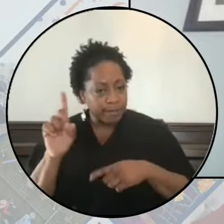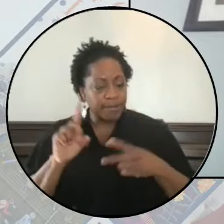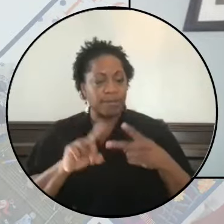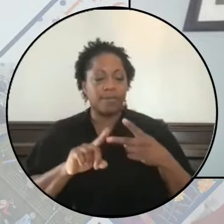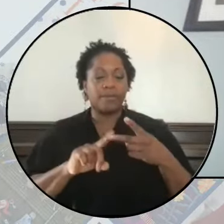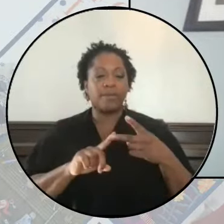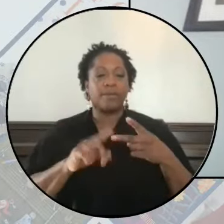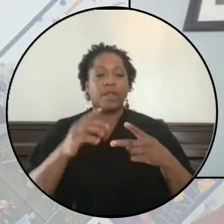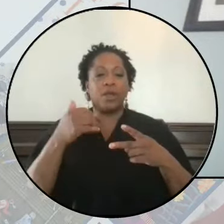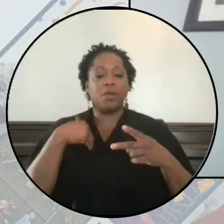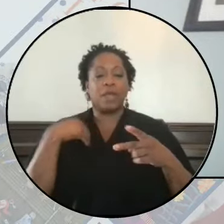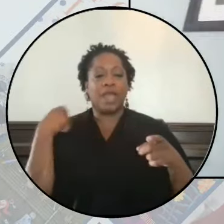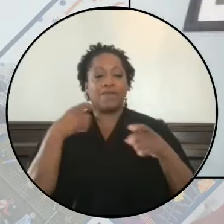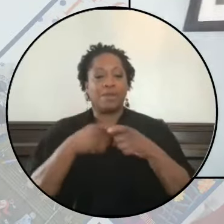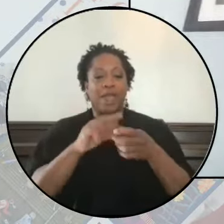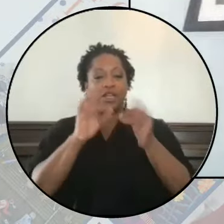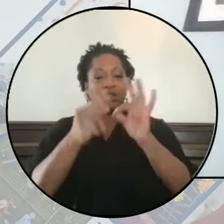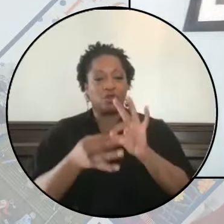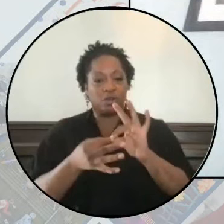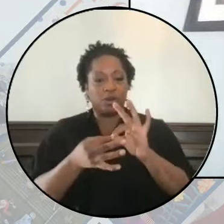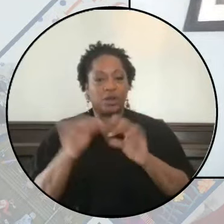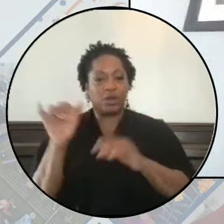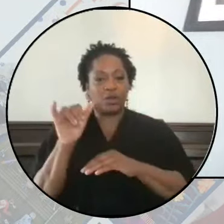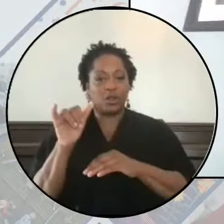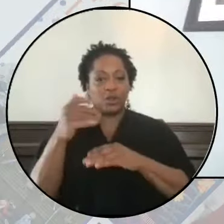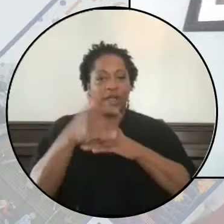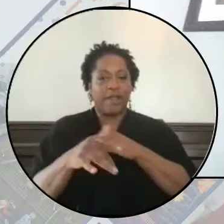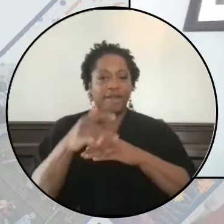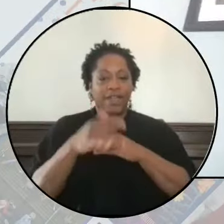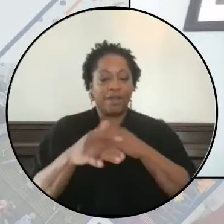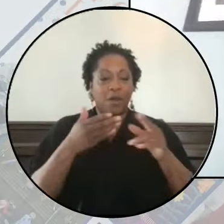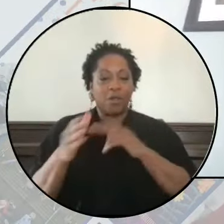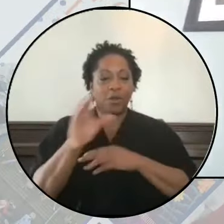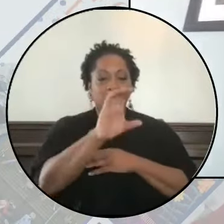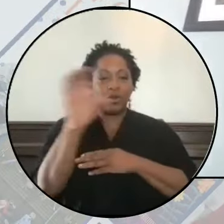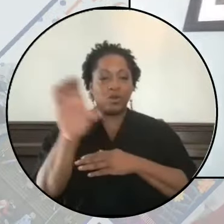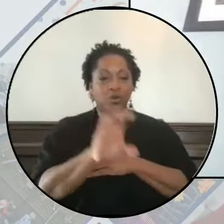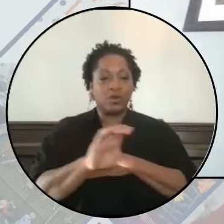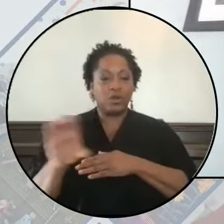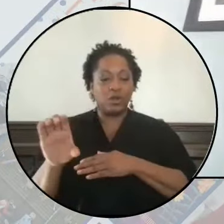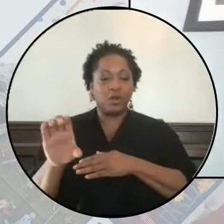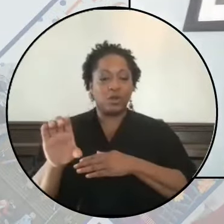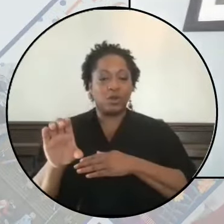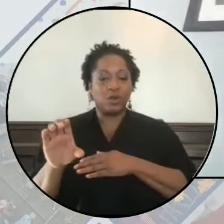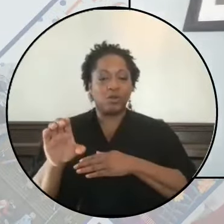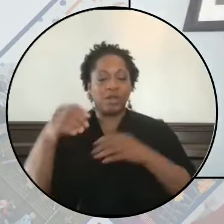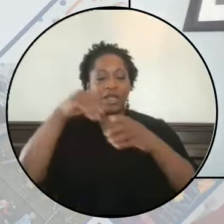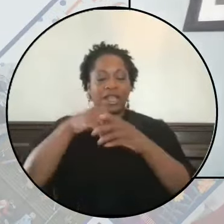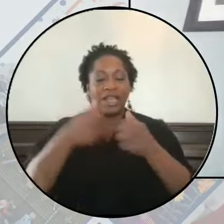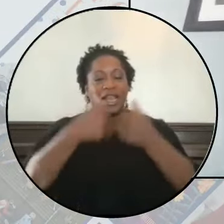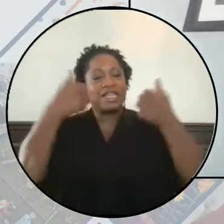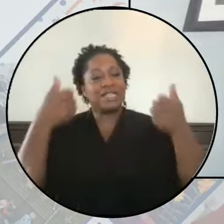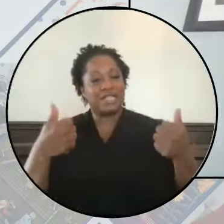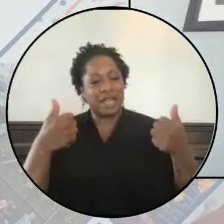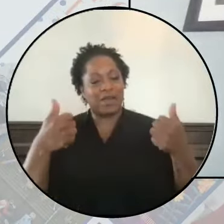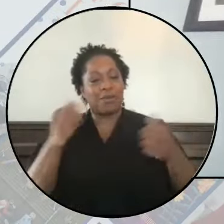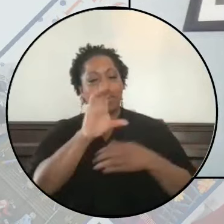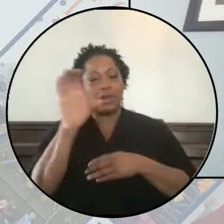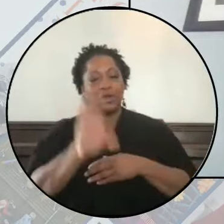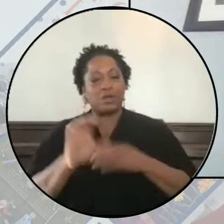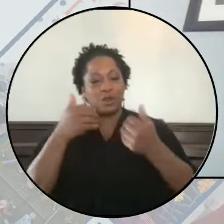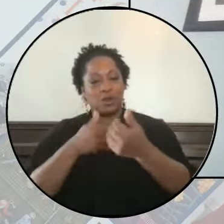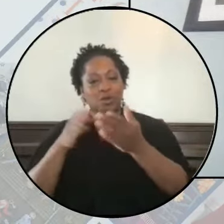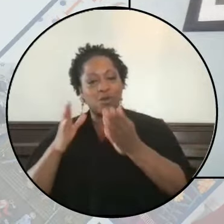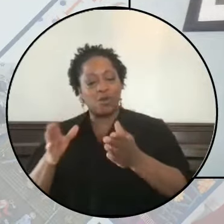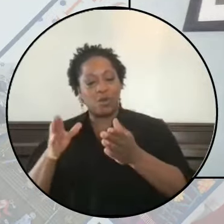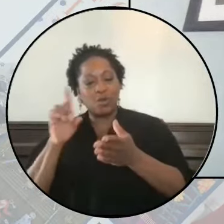We also have Spanish translation available via Zoom. So it's in a separate Zoom room.